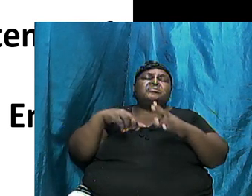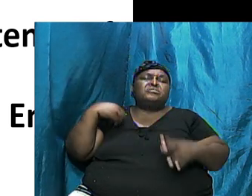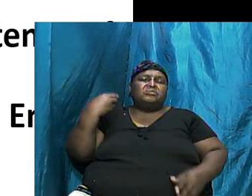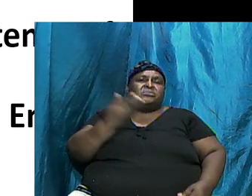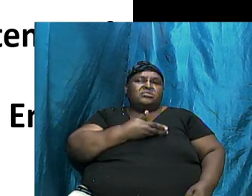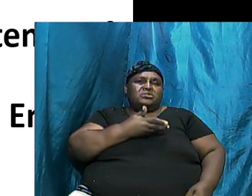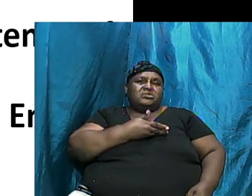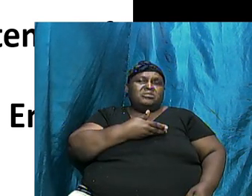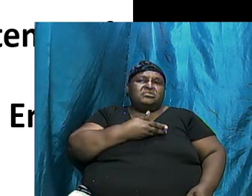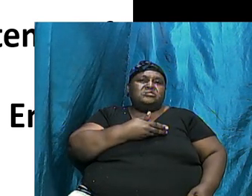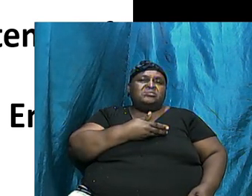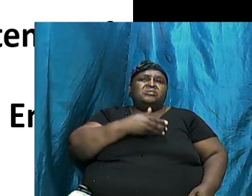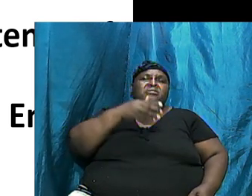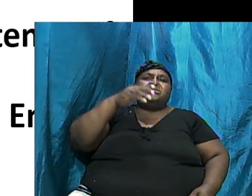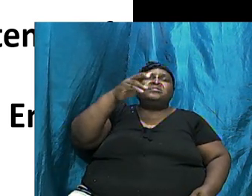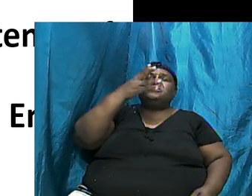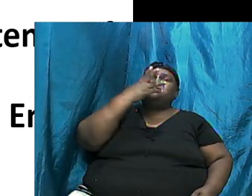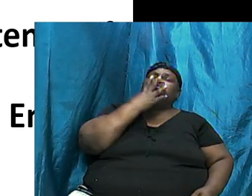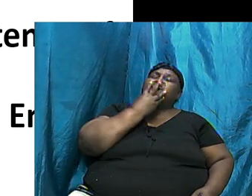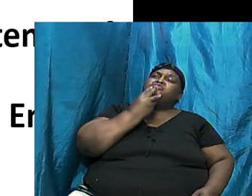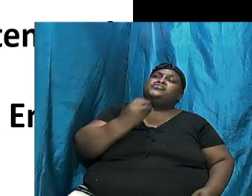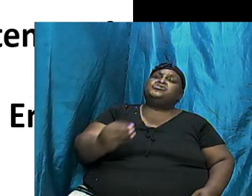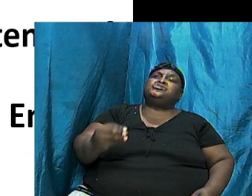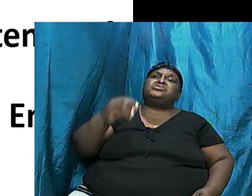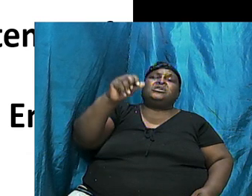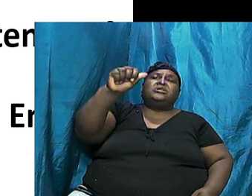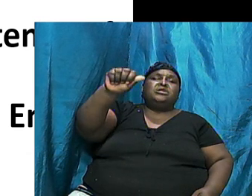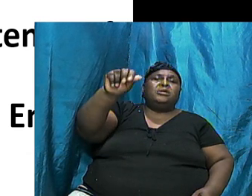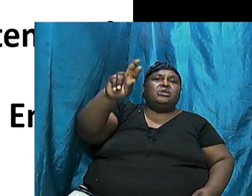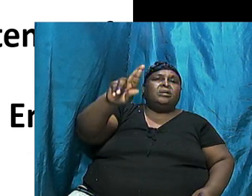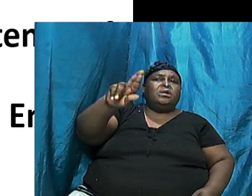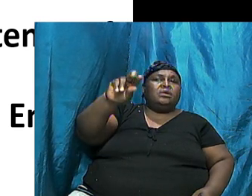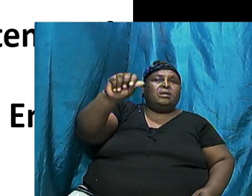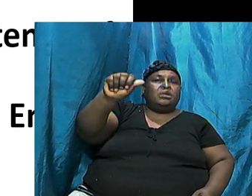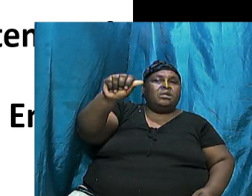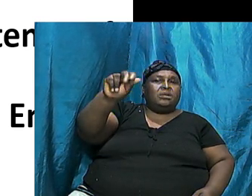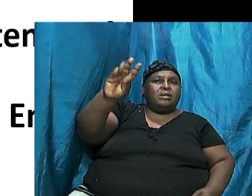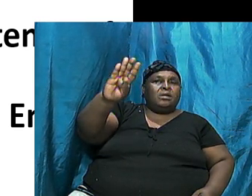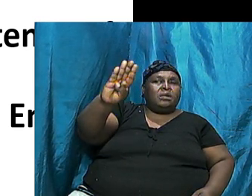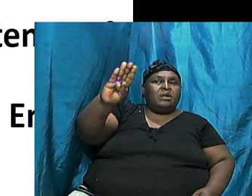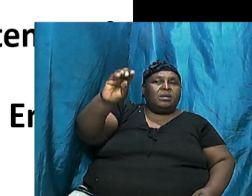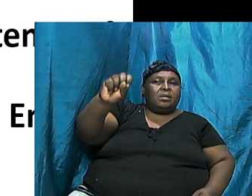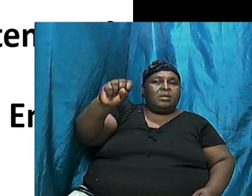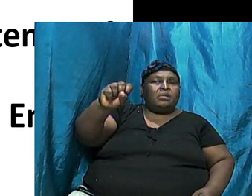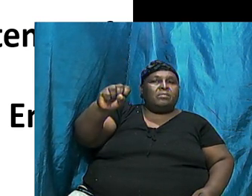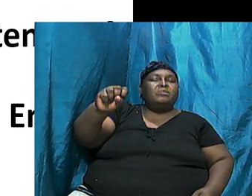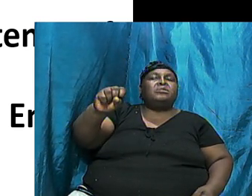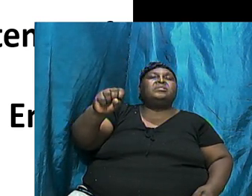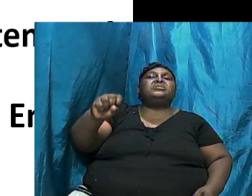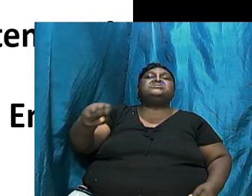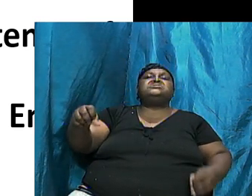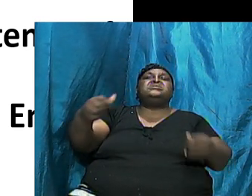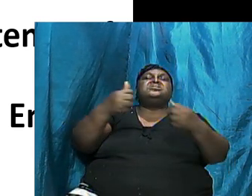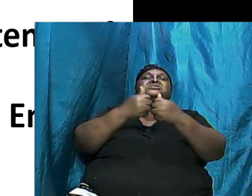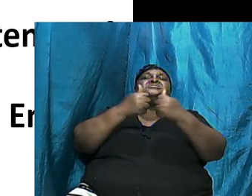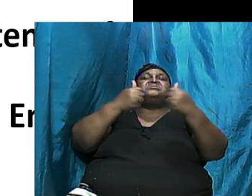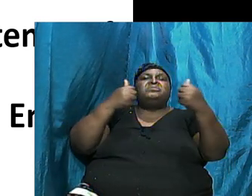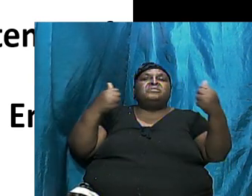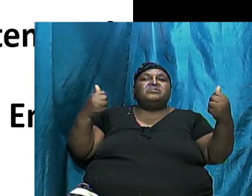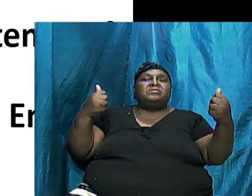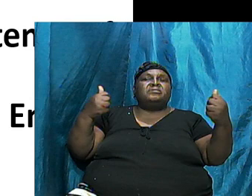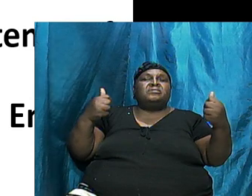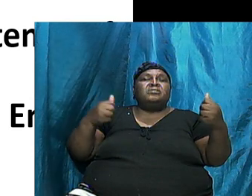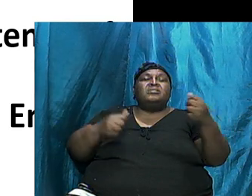Arabs and the Jews Are poles apart Most